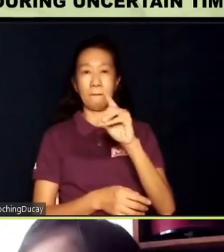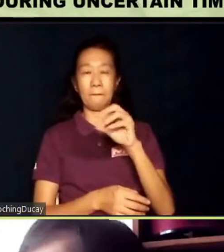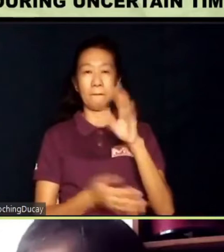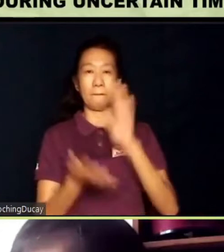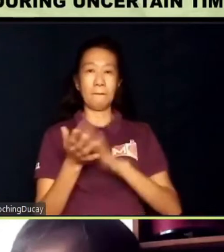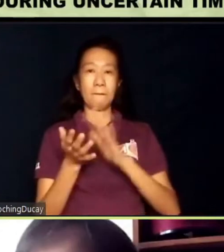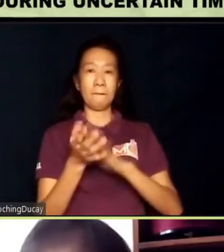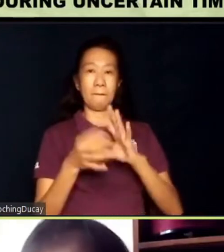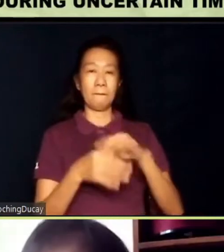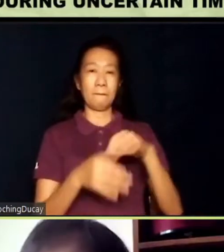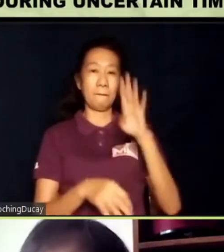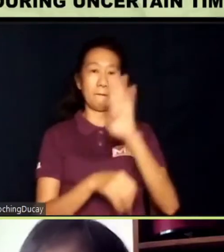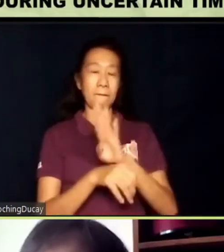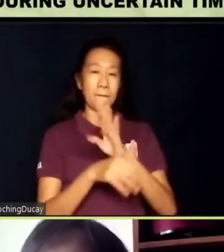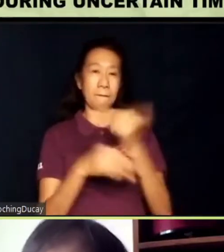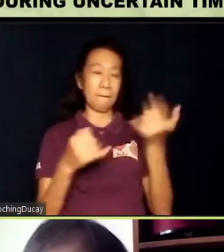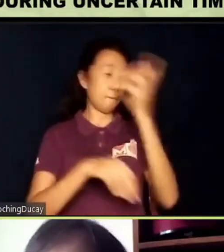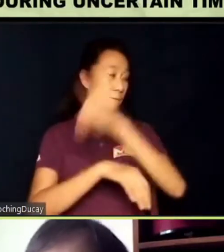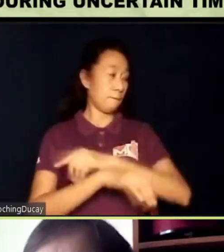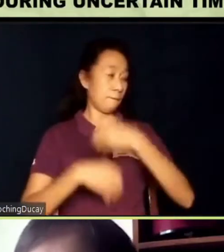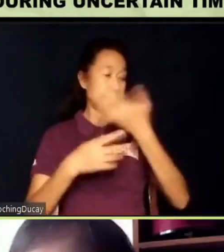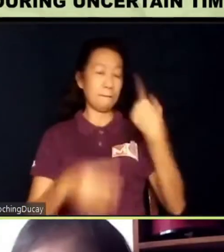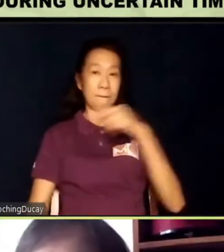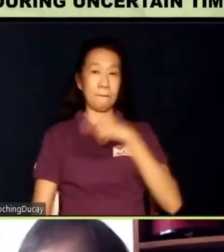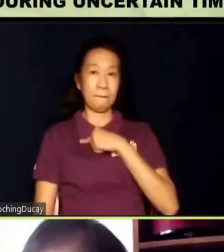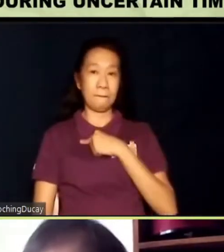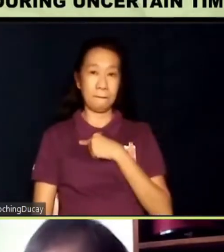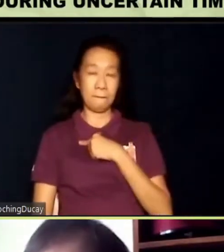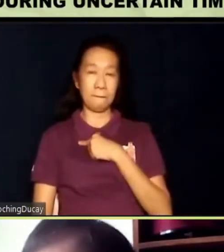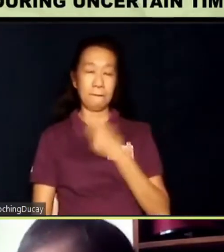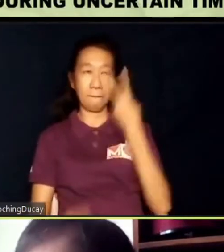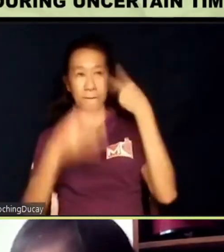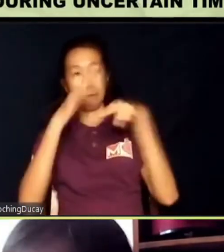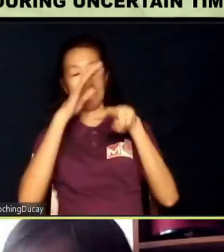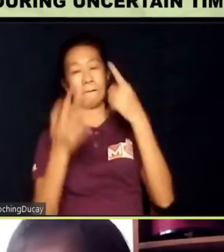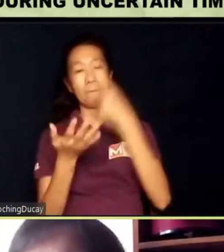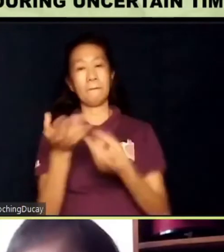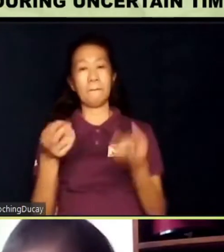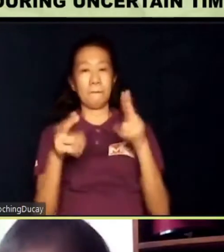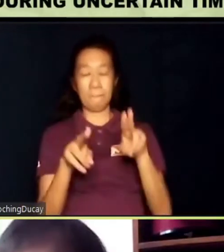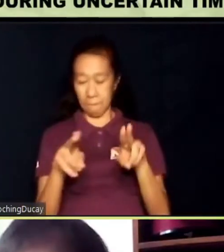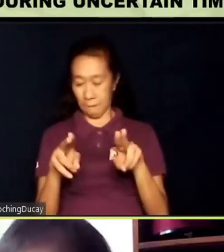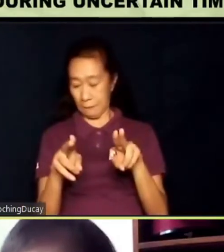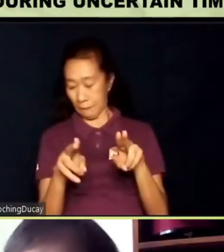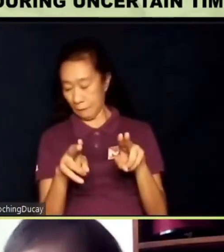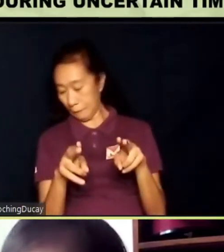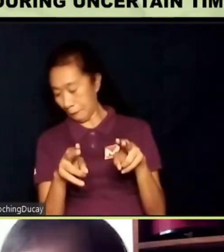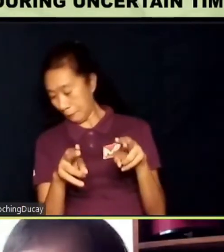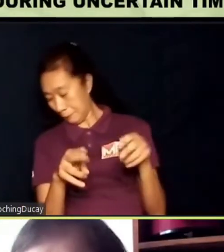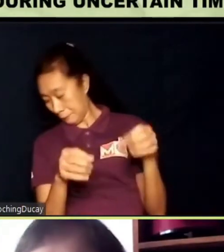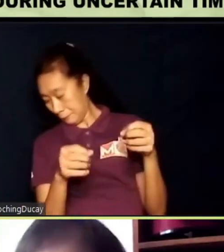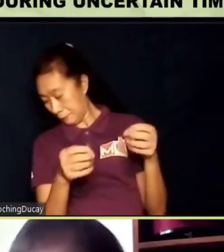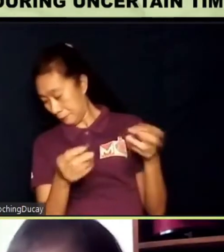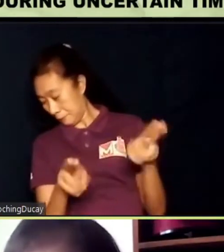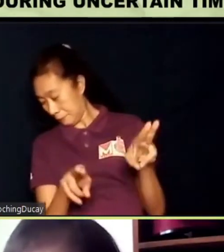Today, she's going to give us a view of what happens after the school and how